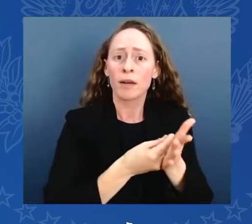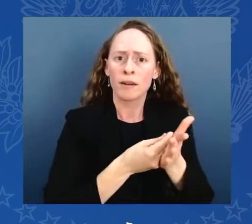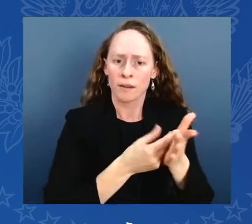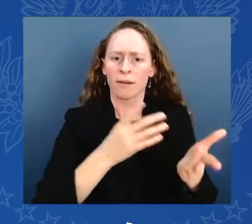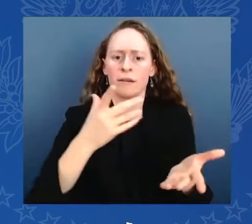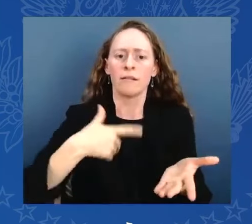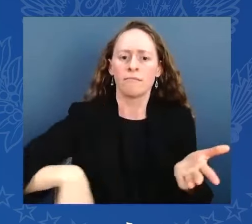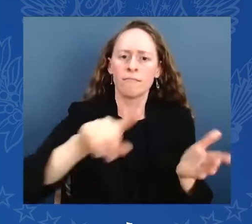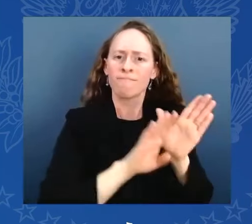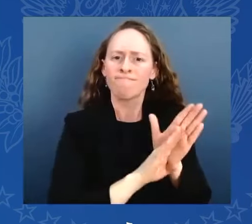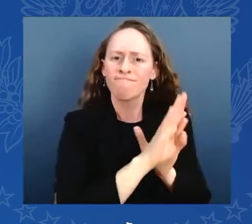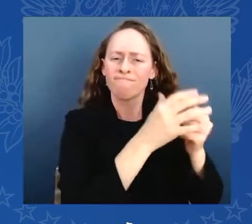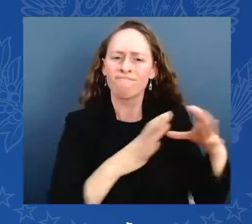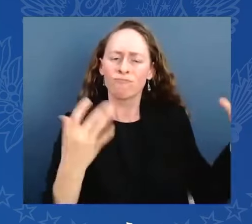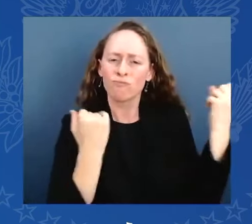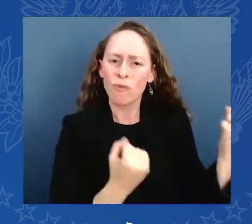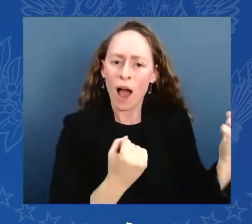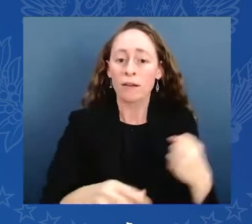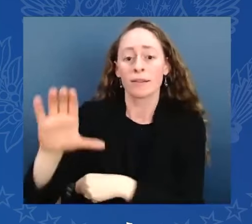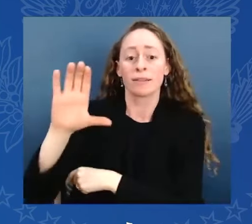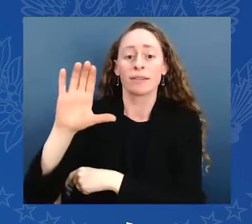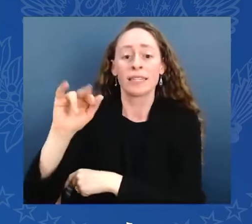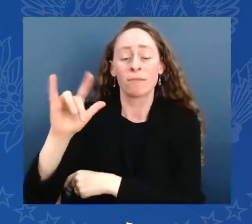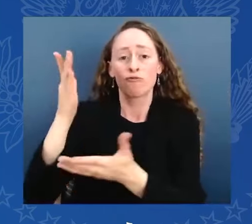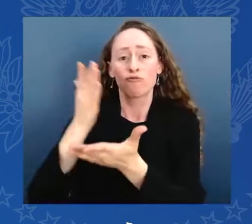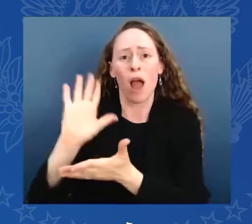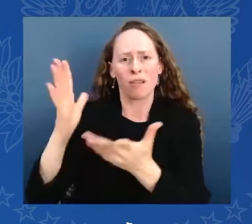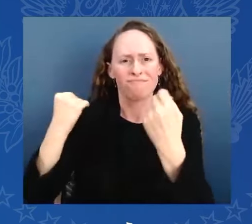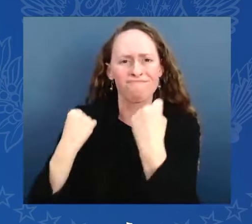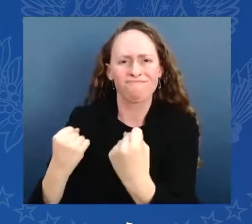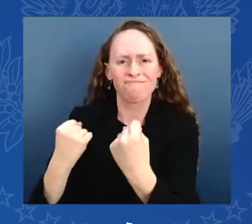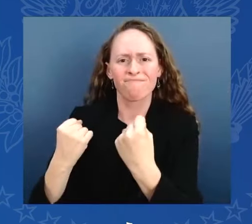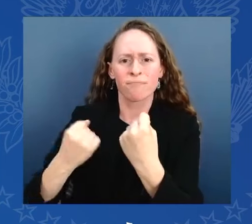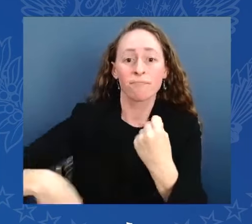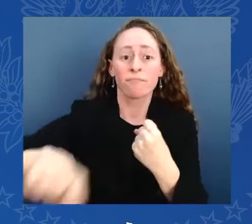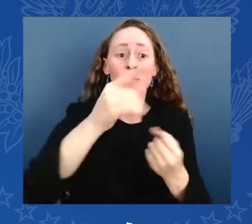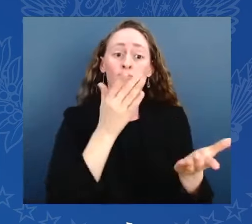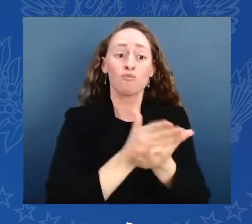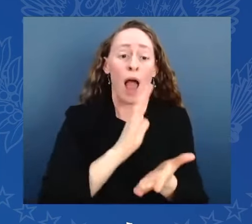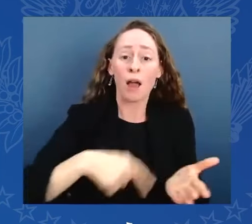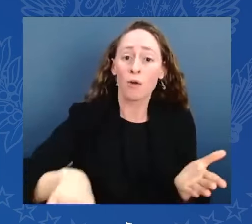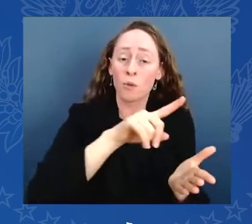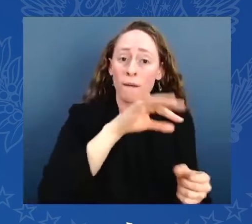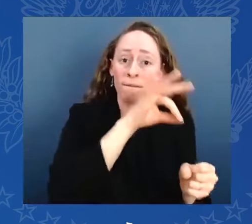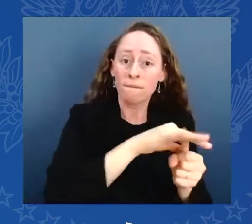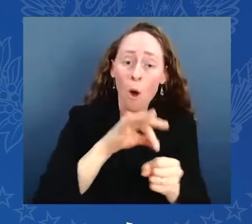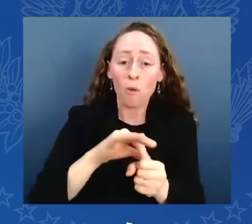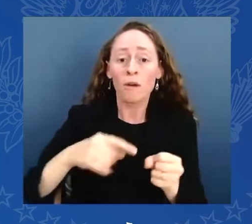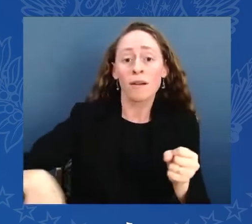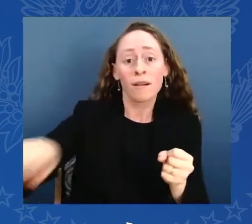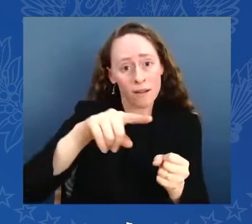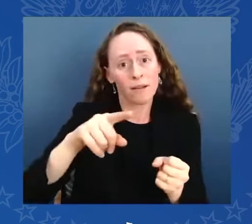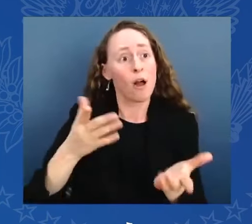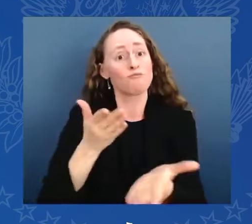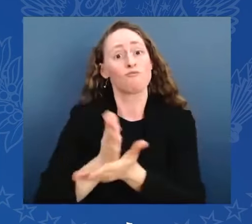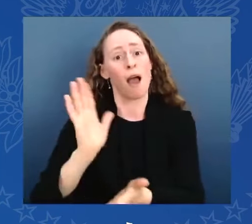vote to the right to choose. I'll keep calling out hate and extremism. Make it clear there is no place, no place in America